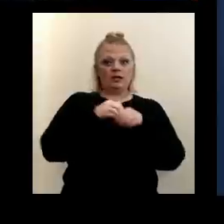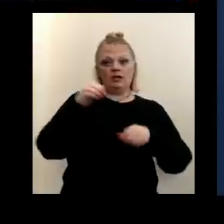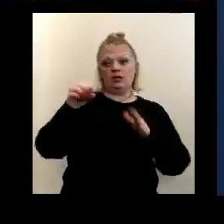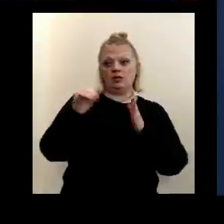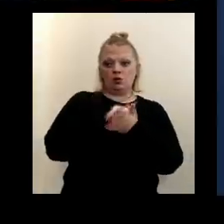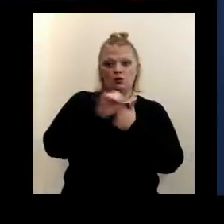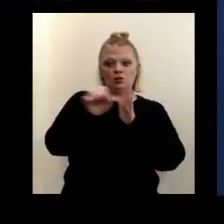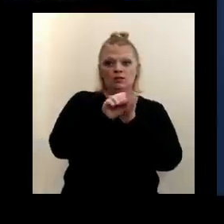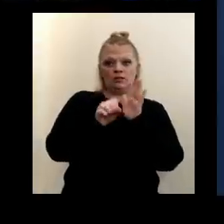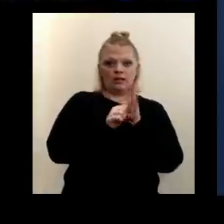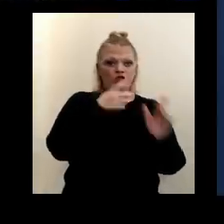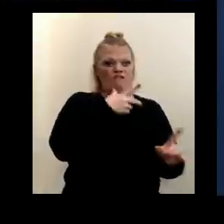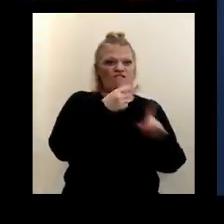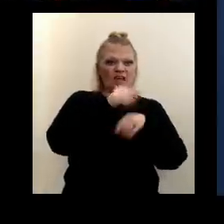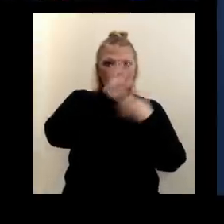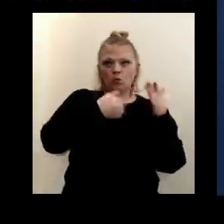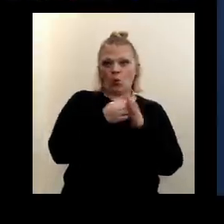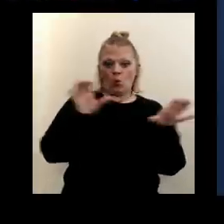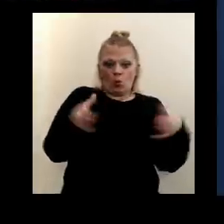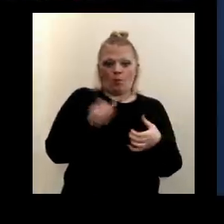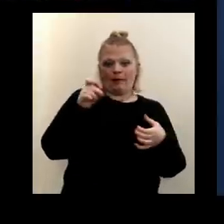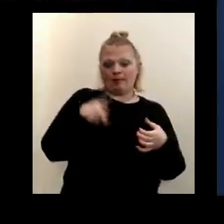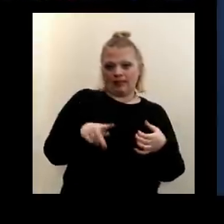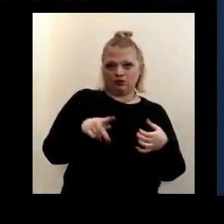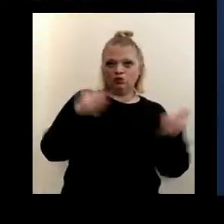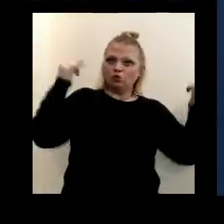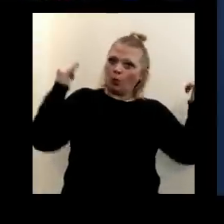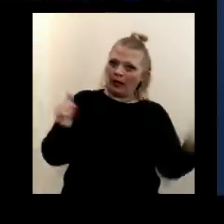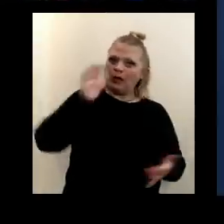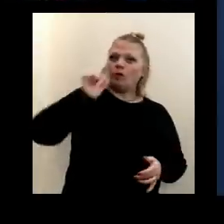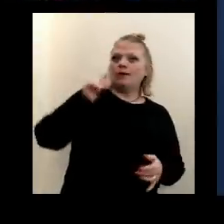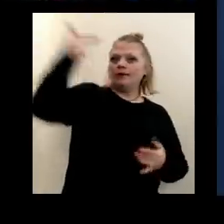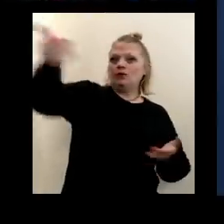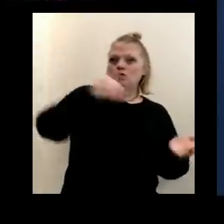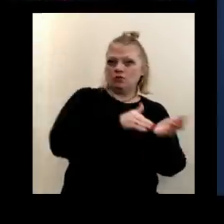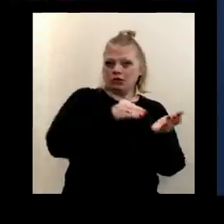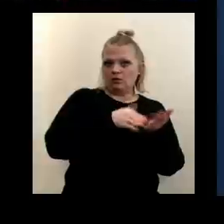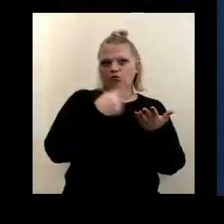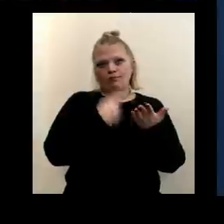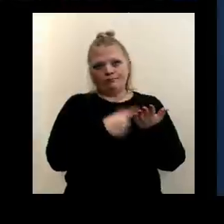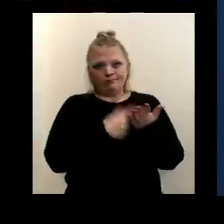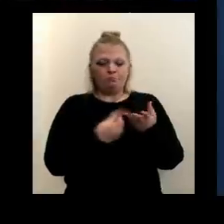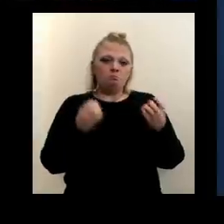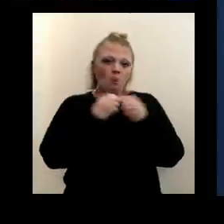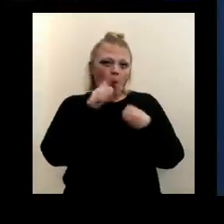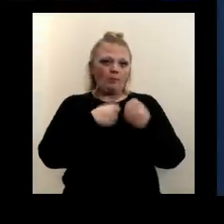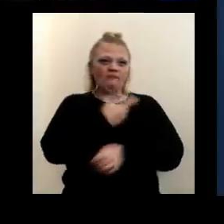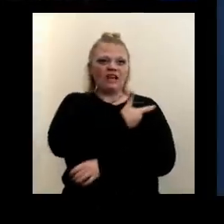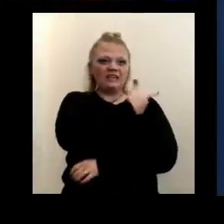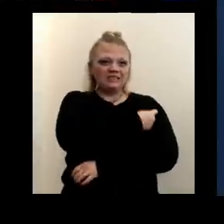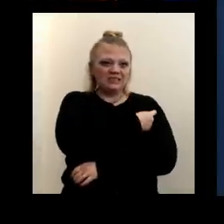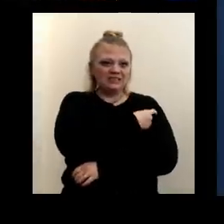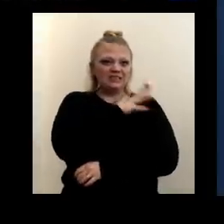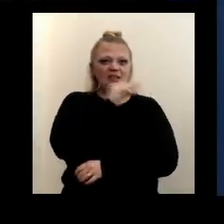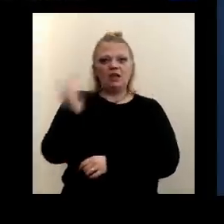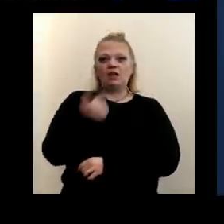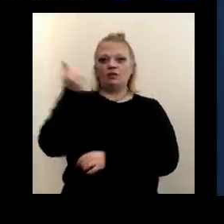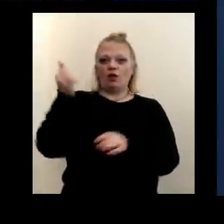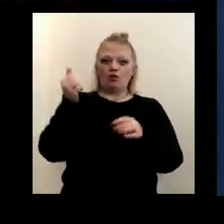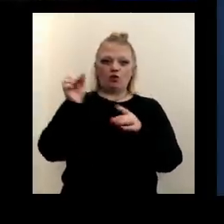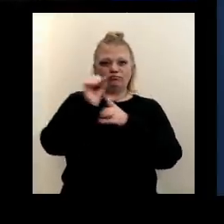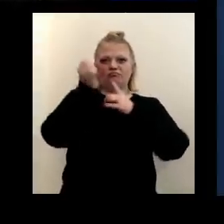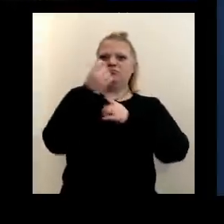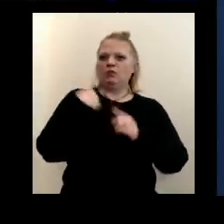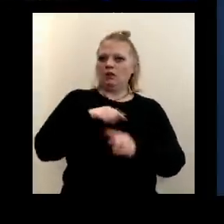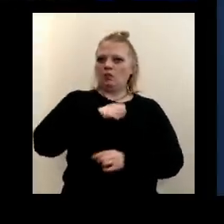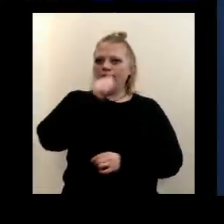population. With that, I'll turn it over to Dr. Burstein to talk more about vaccines as well as some of the other matters we're dealing with.